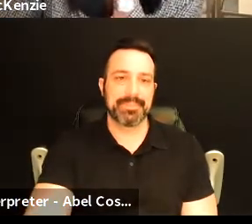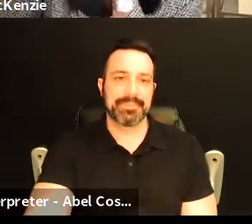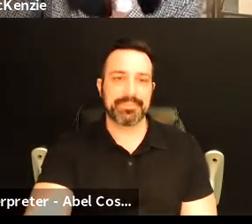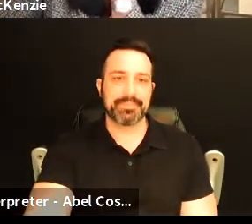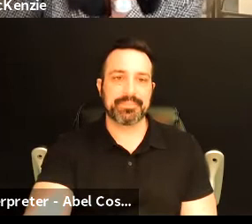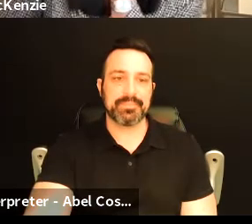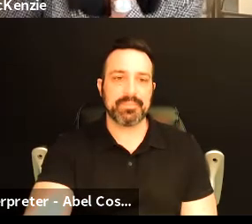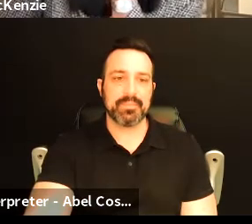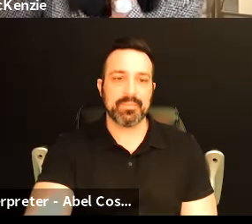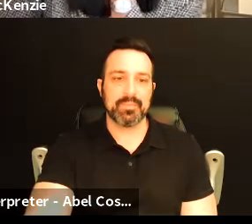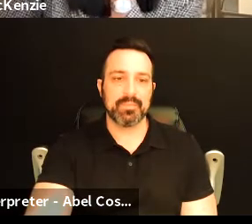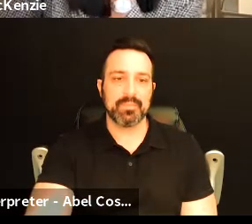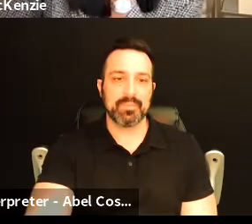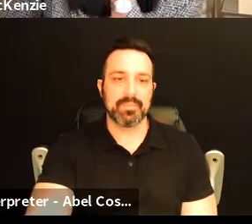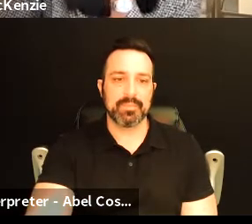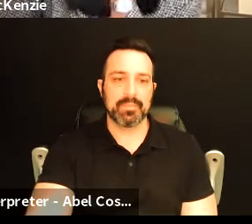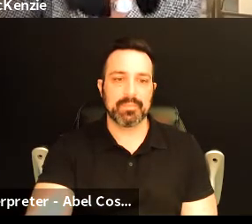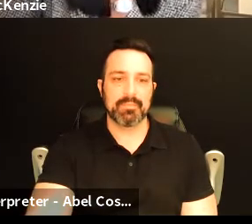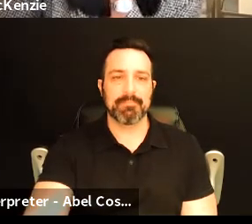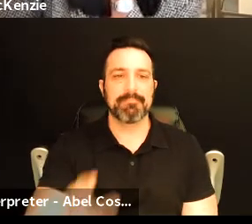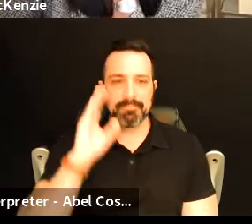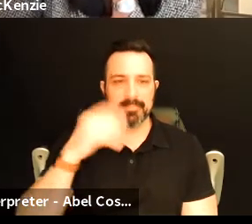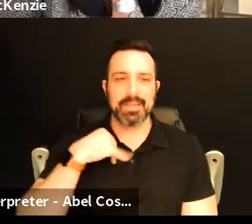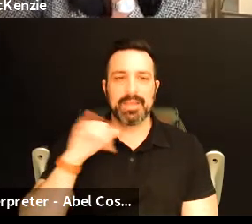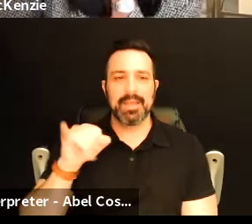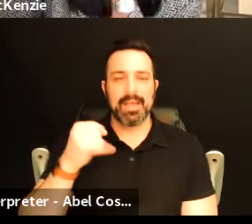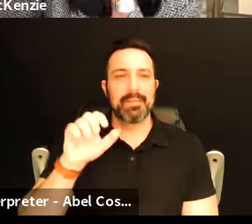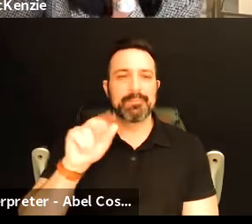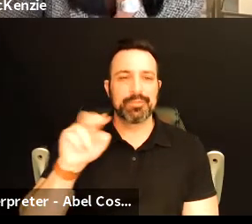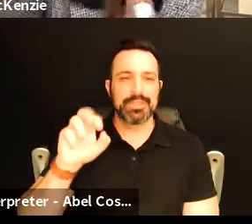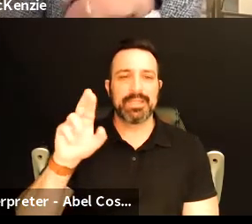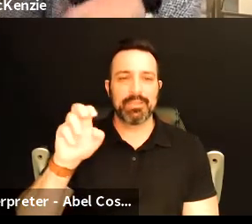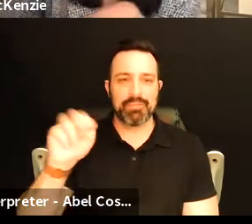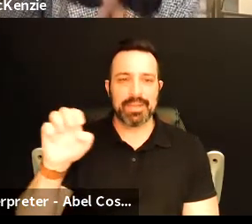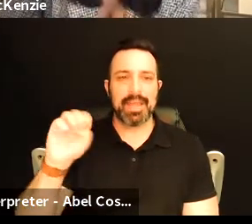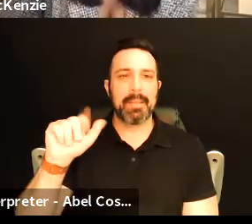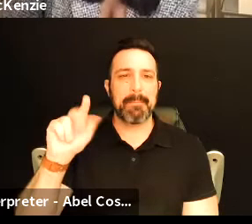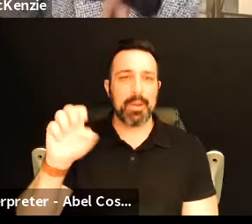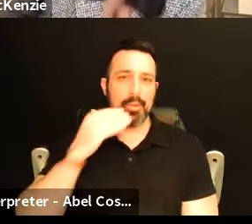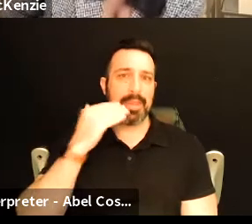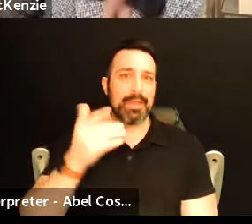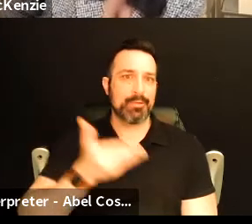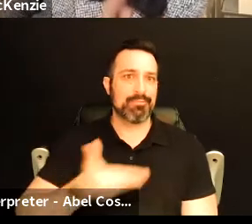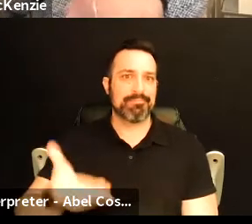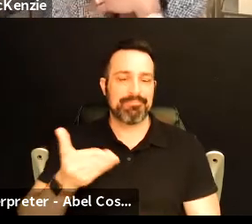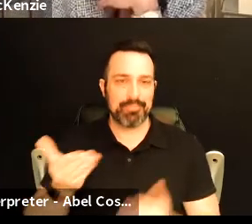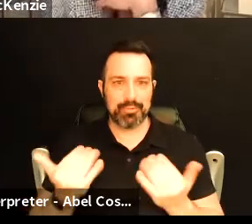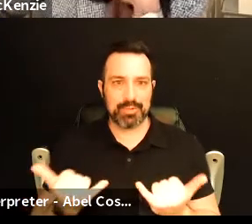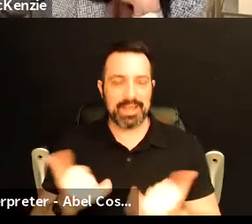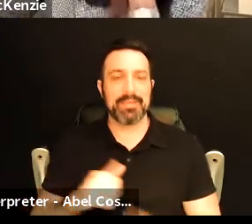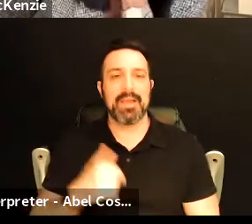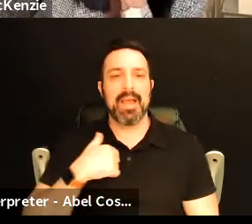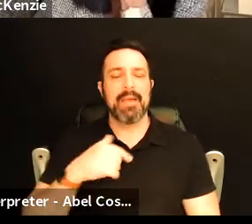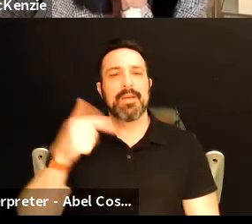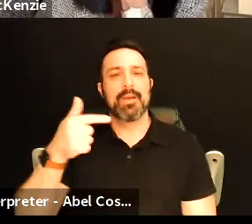There we go hi everyone I'm Jeannie Renee Malone thank you so much for the opportunity to be here today Lizzie. So I head up global